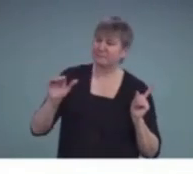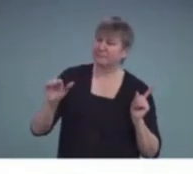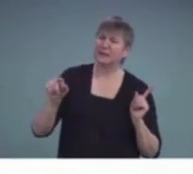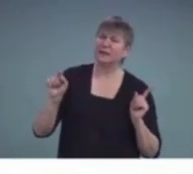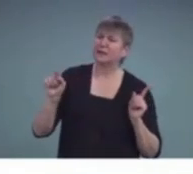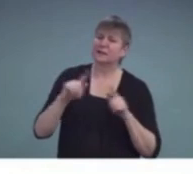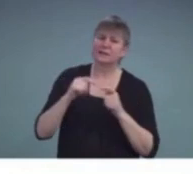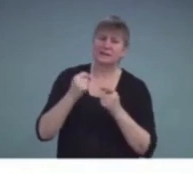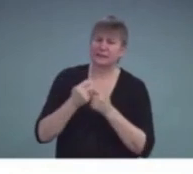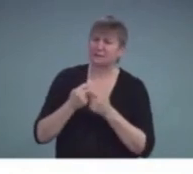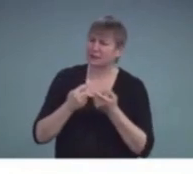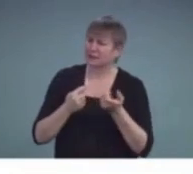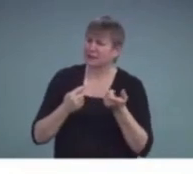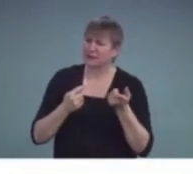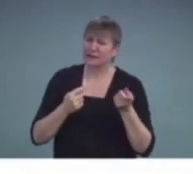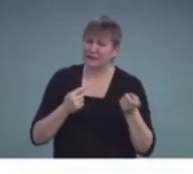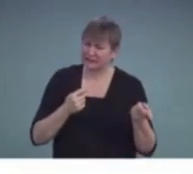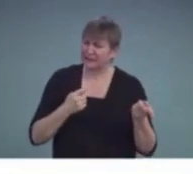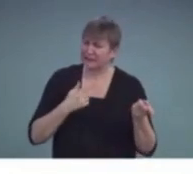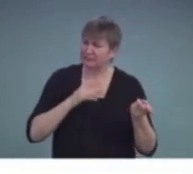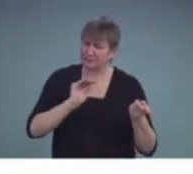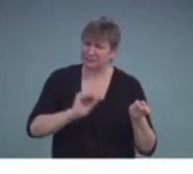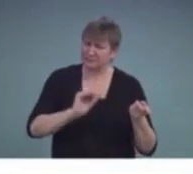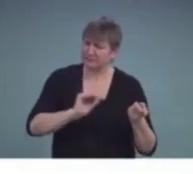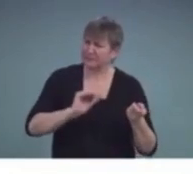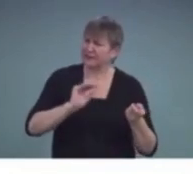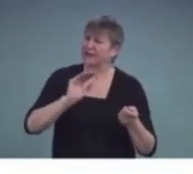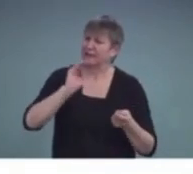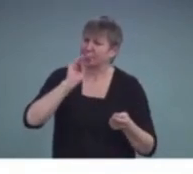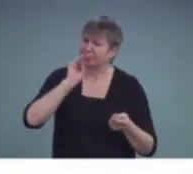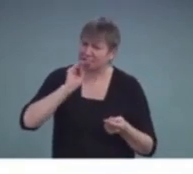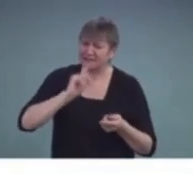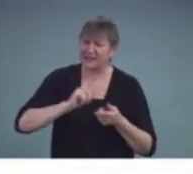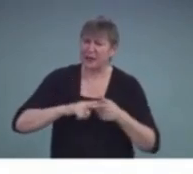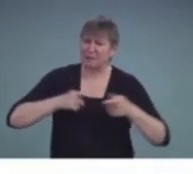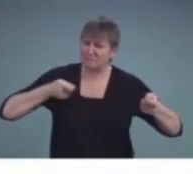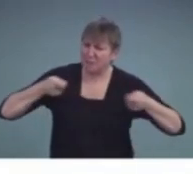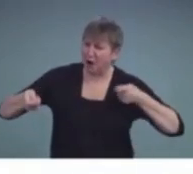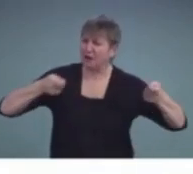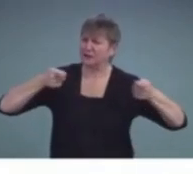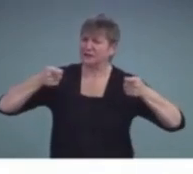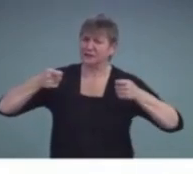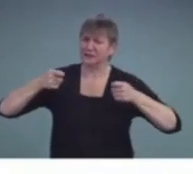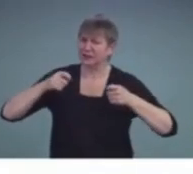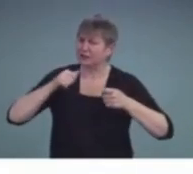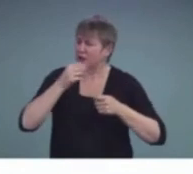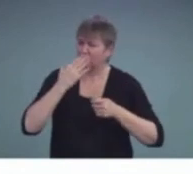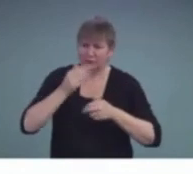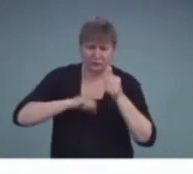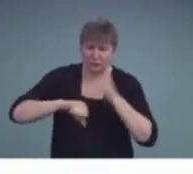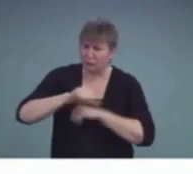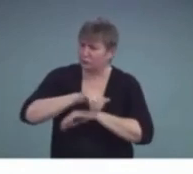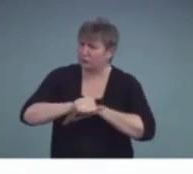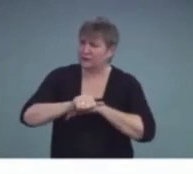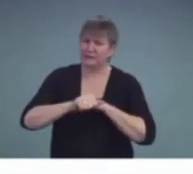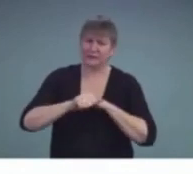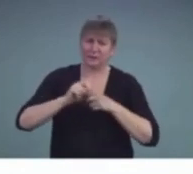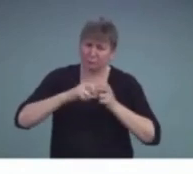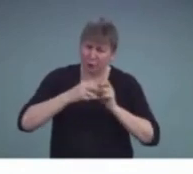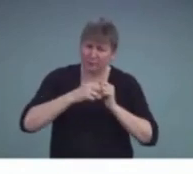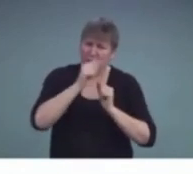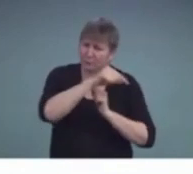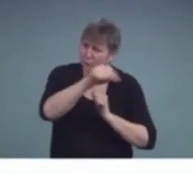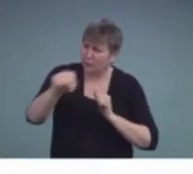he's easily frustrated at home. He can be bossy. He lacks social skills. He's having problems interacting with other children.